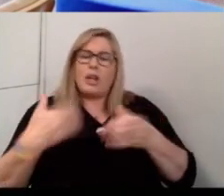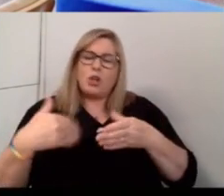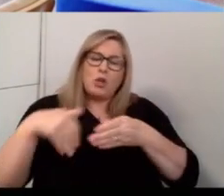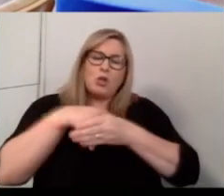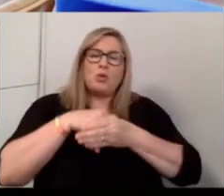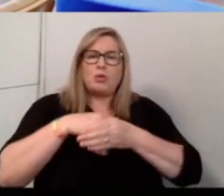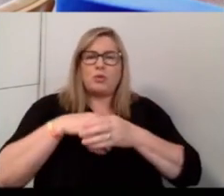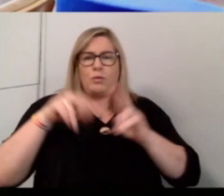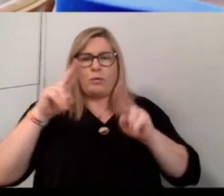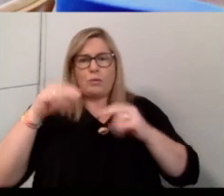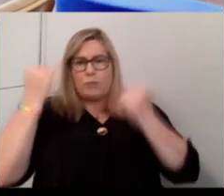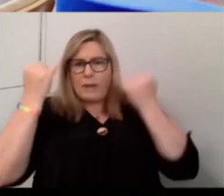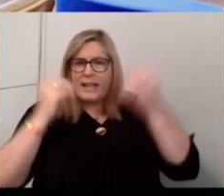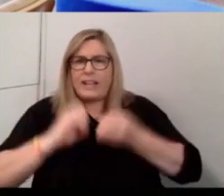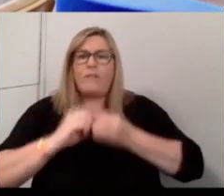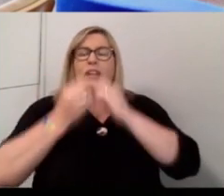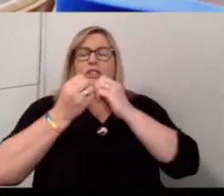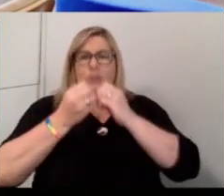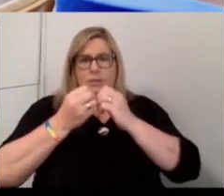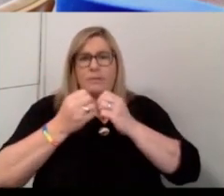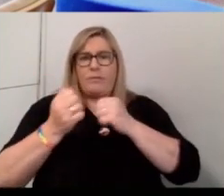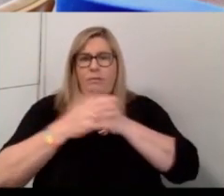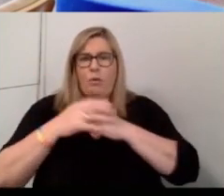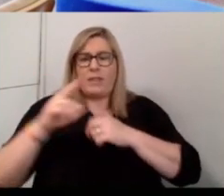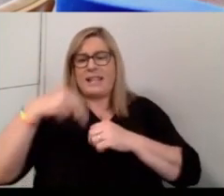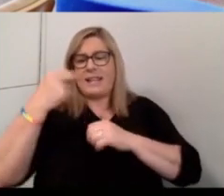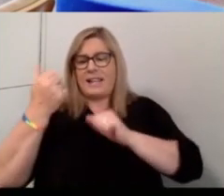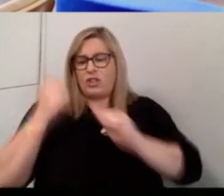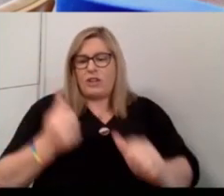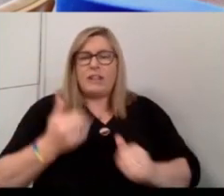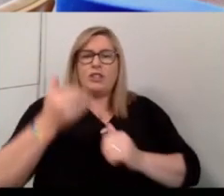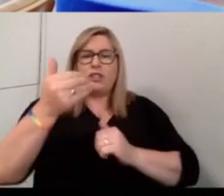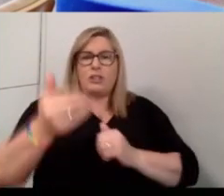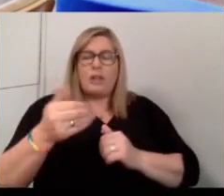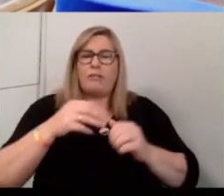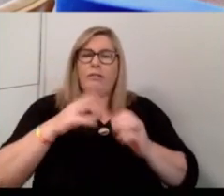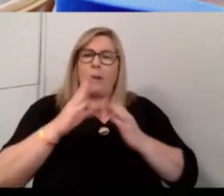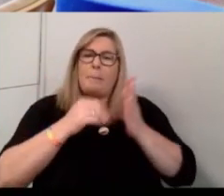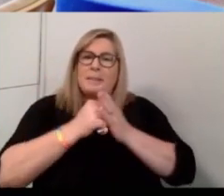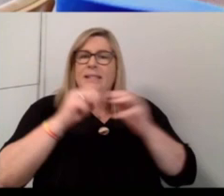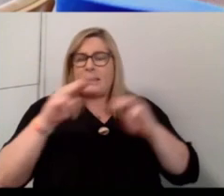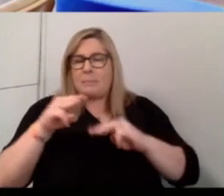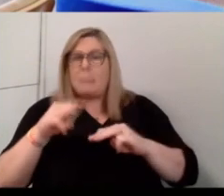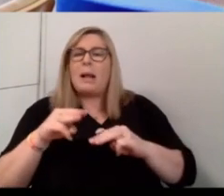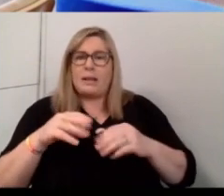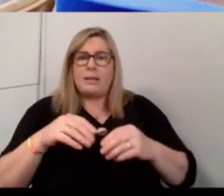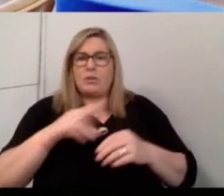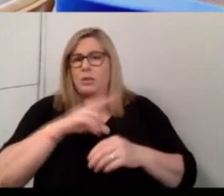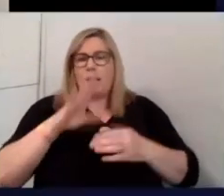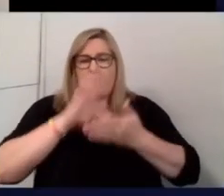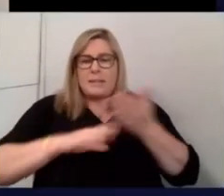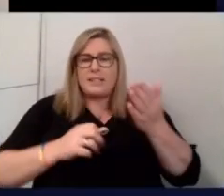terms of the next generation of entrepreneurs so that we're not missing talent and we're not missing opportunities.